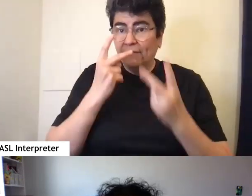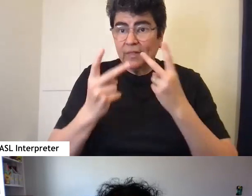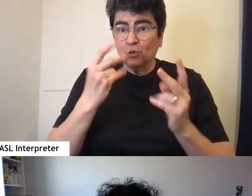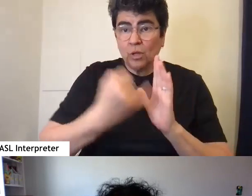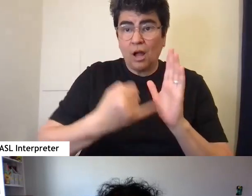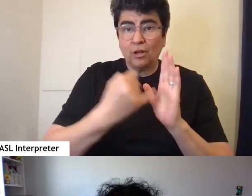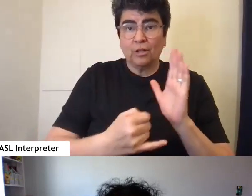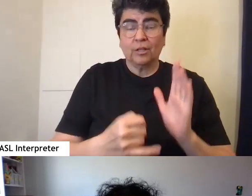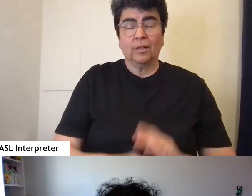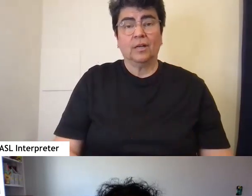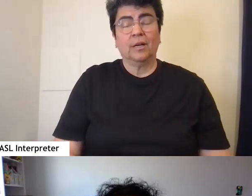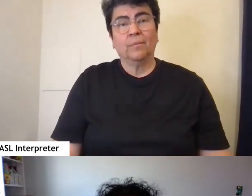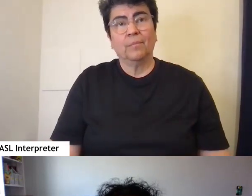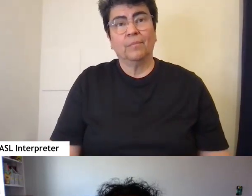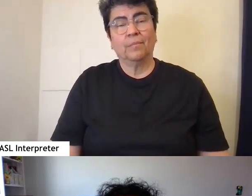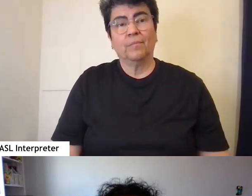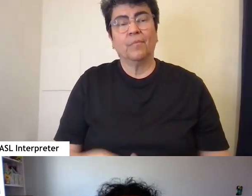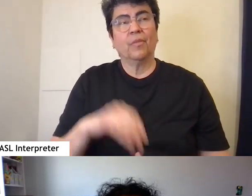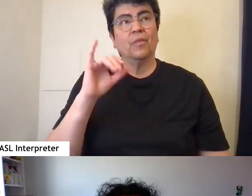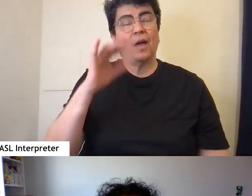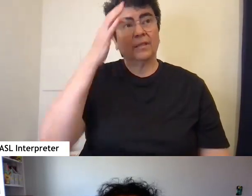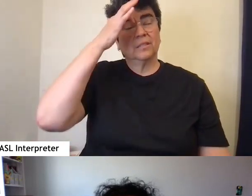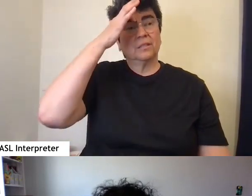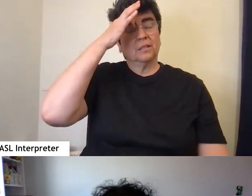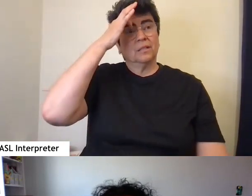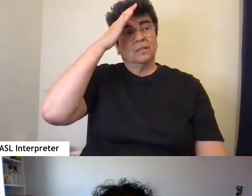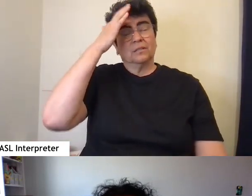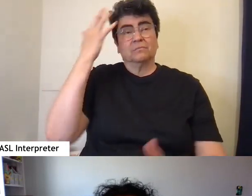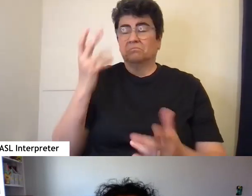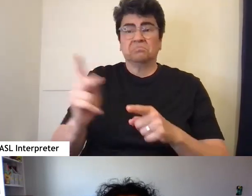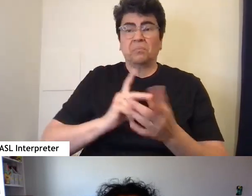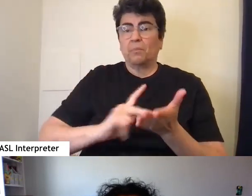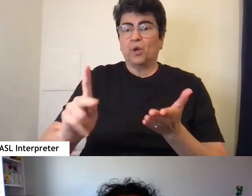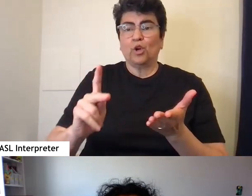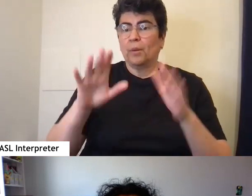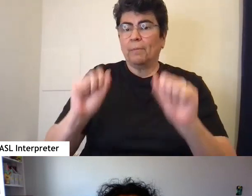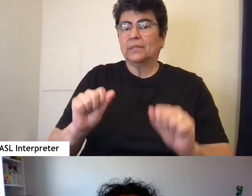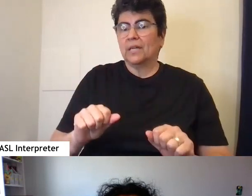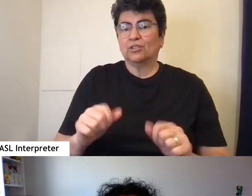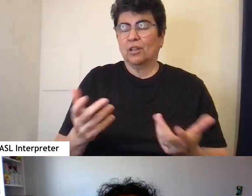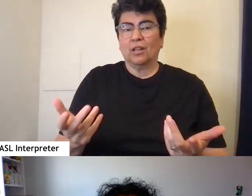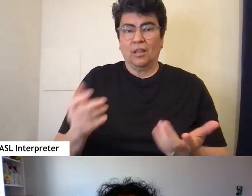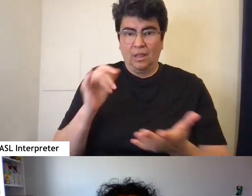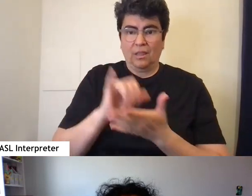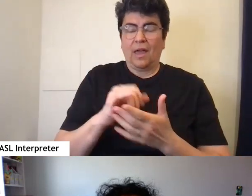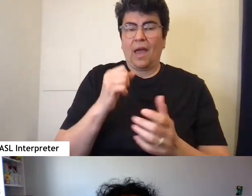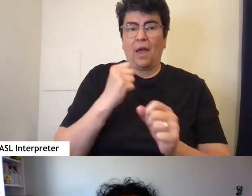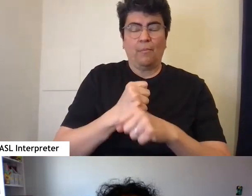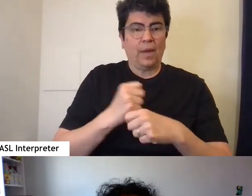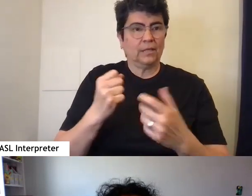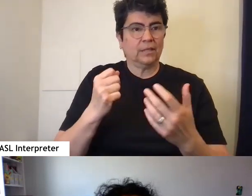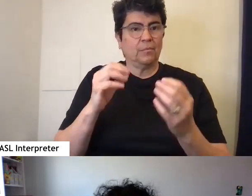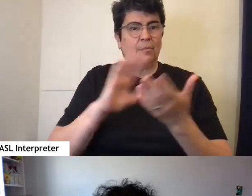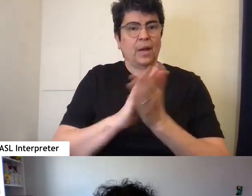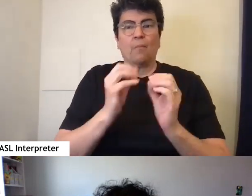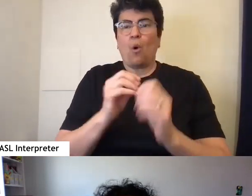it's pure potential. And that makes it so powerful as